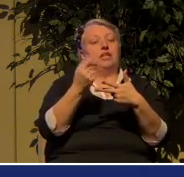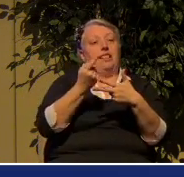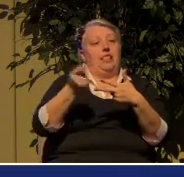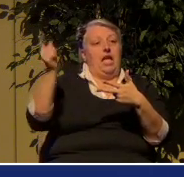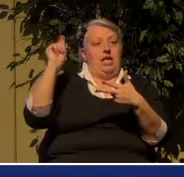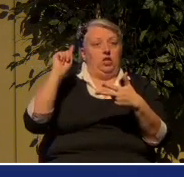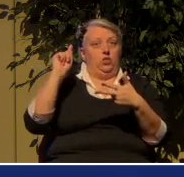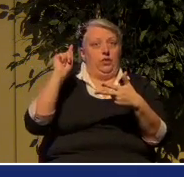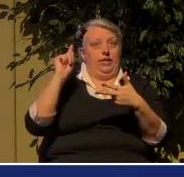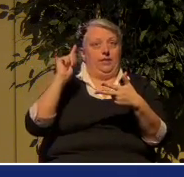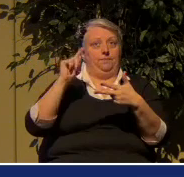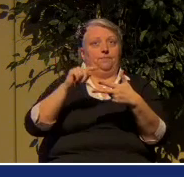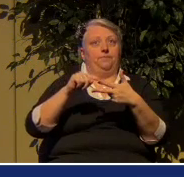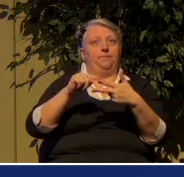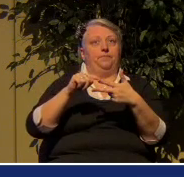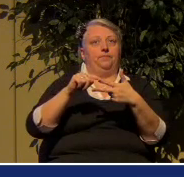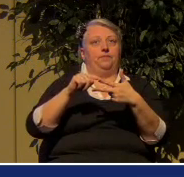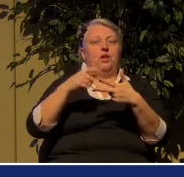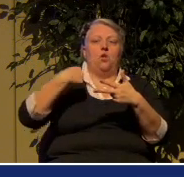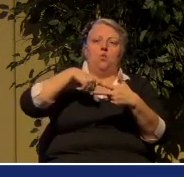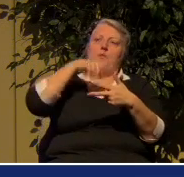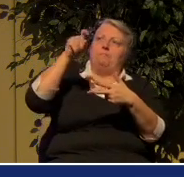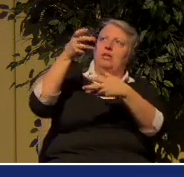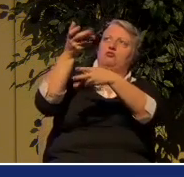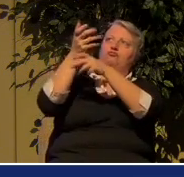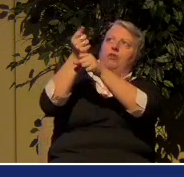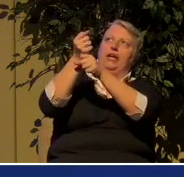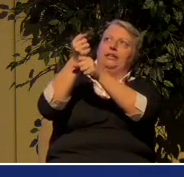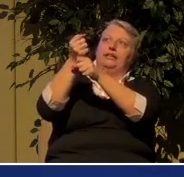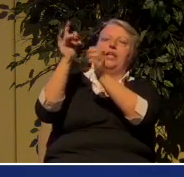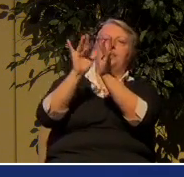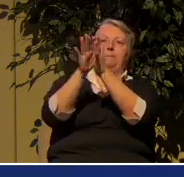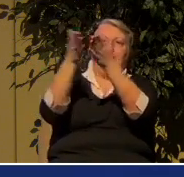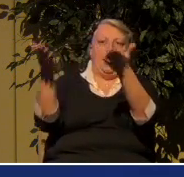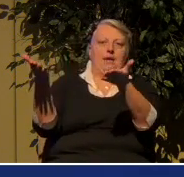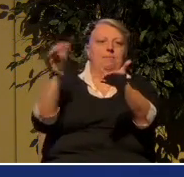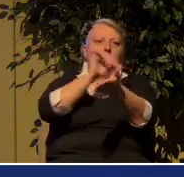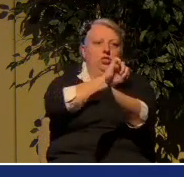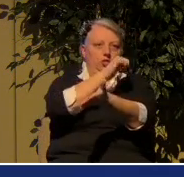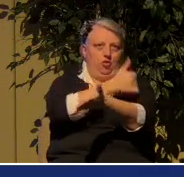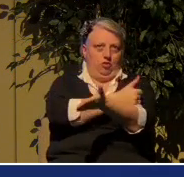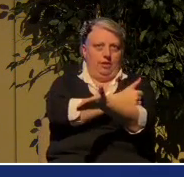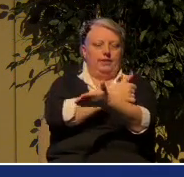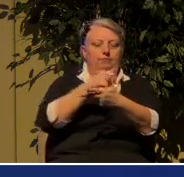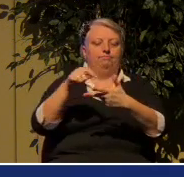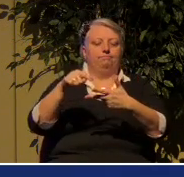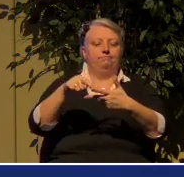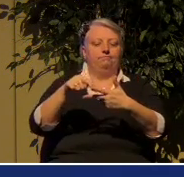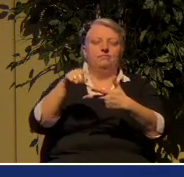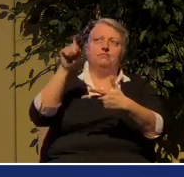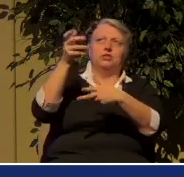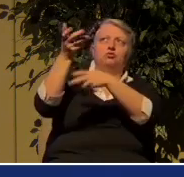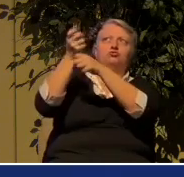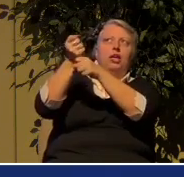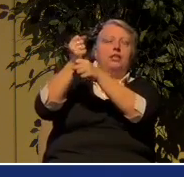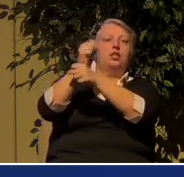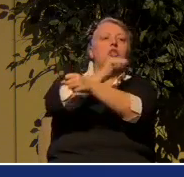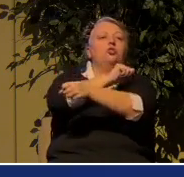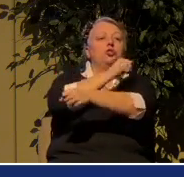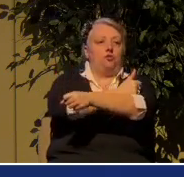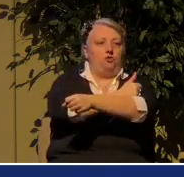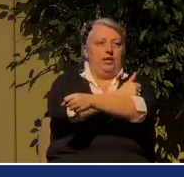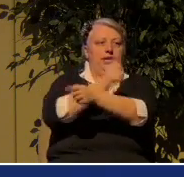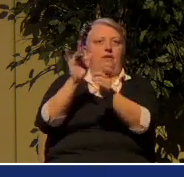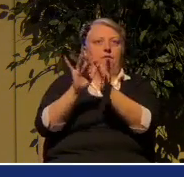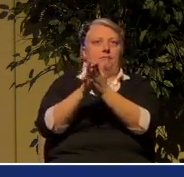the authority of Scripture. We must trust the authority of Scripture.